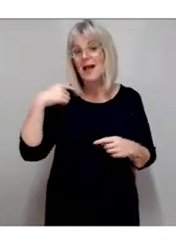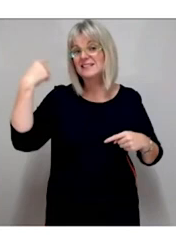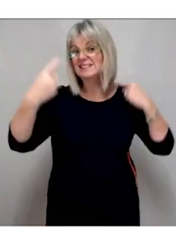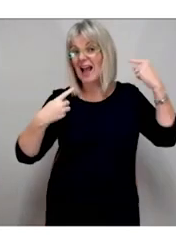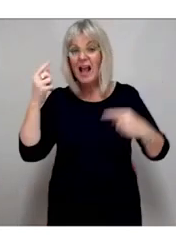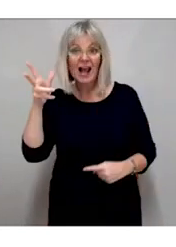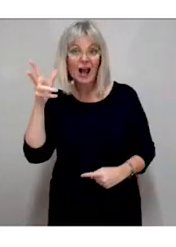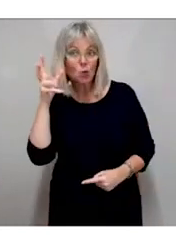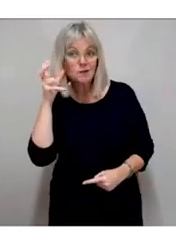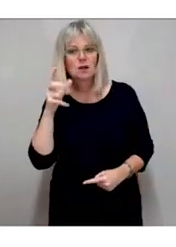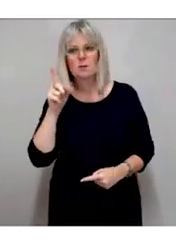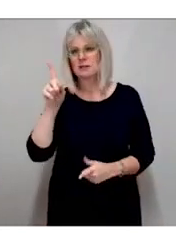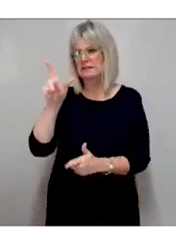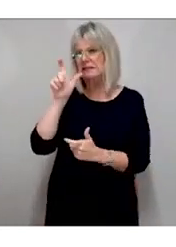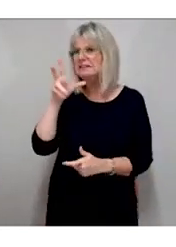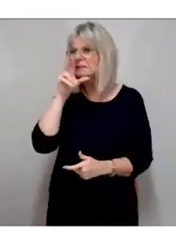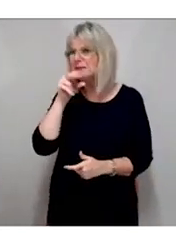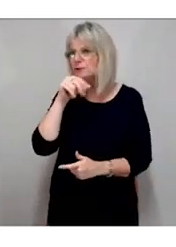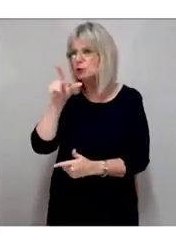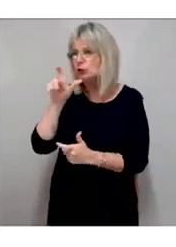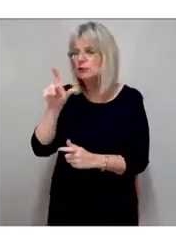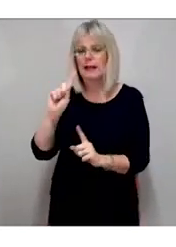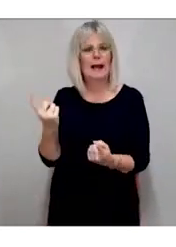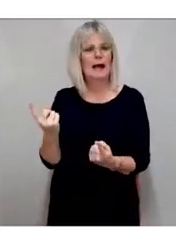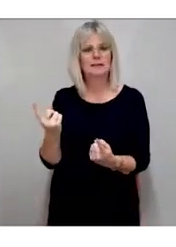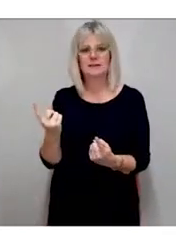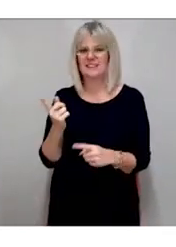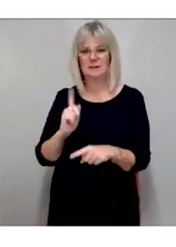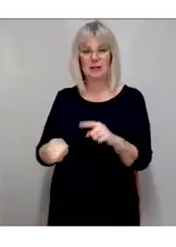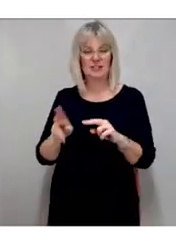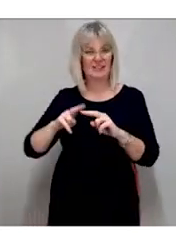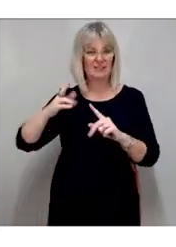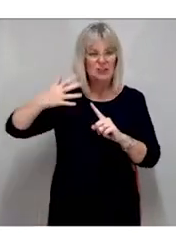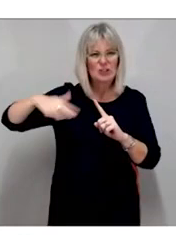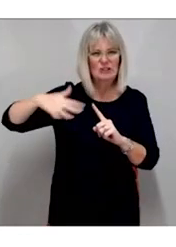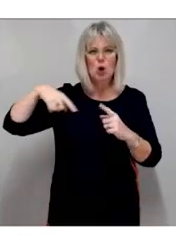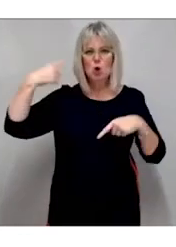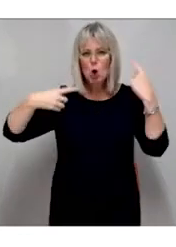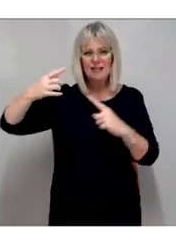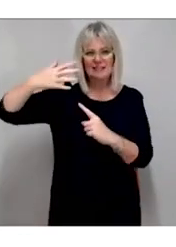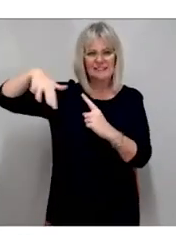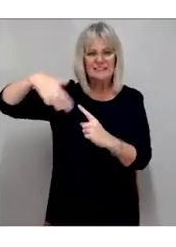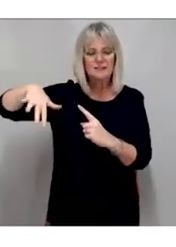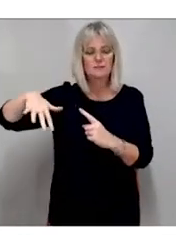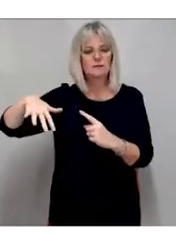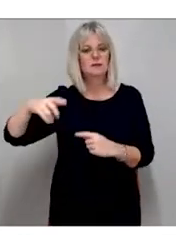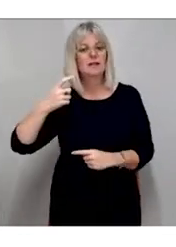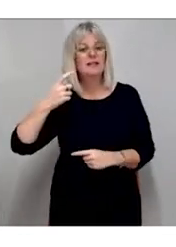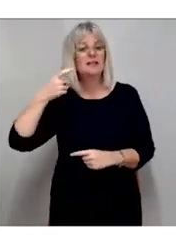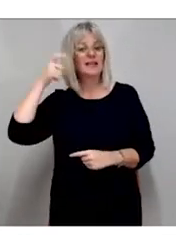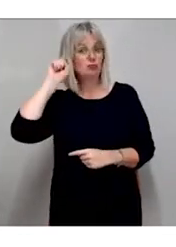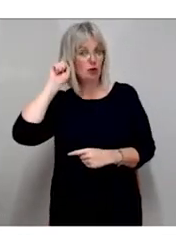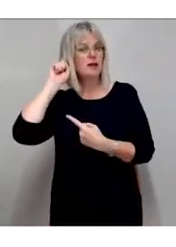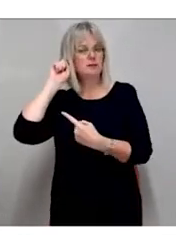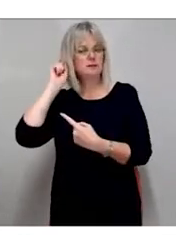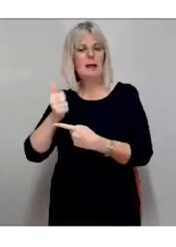understand speech, especially when there is a lot of background noise. Hearing aids help people who fall into this category.